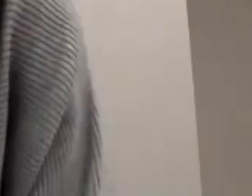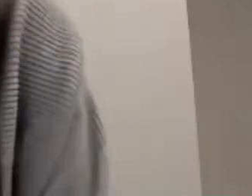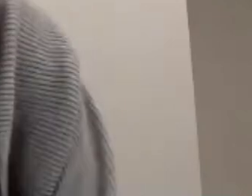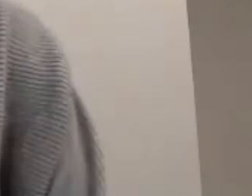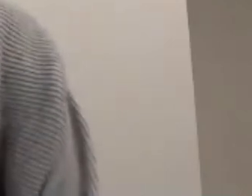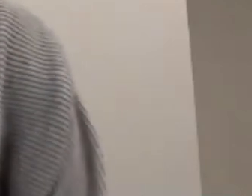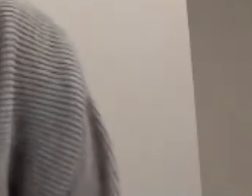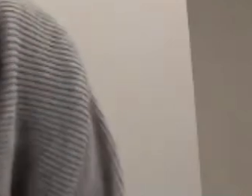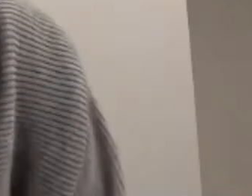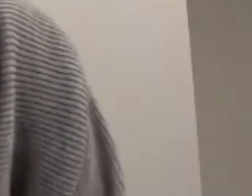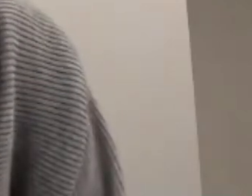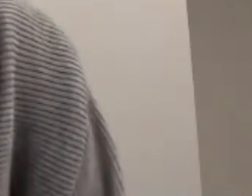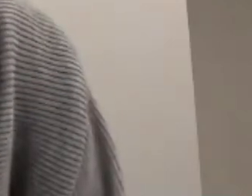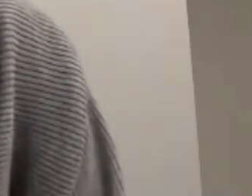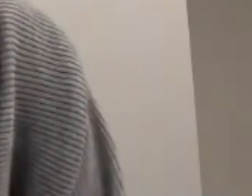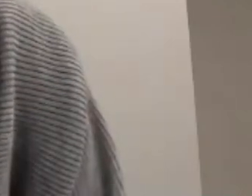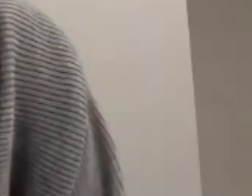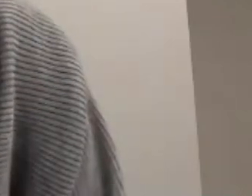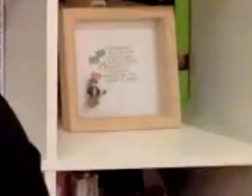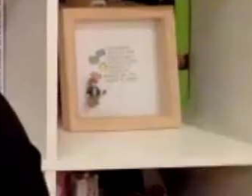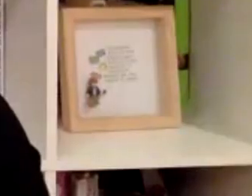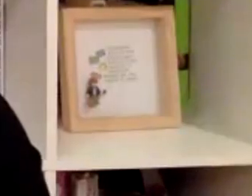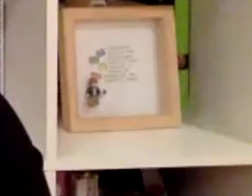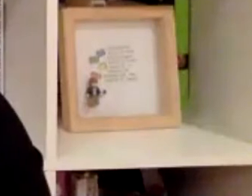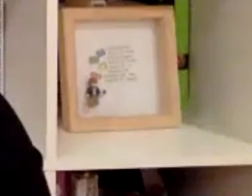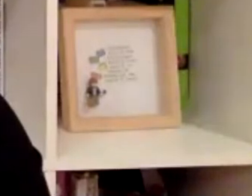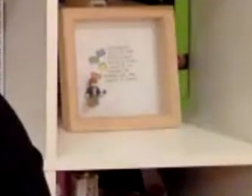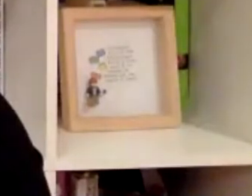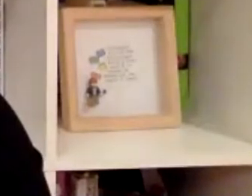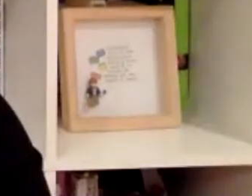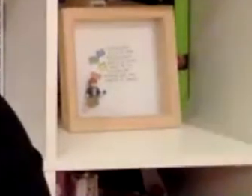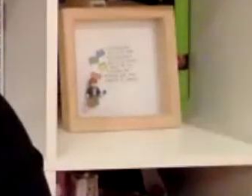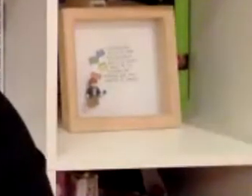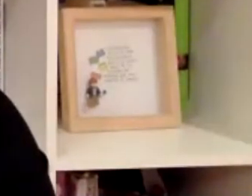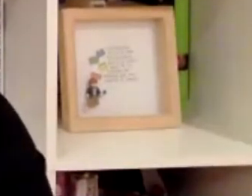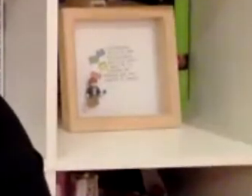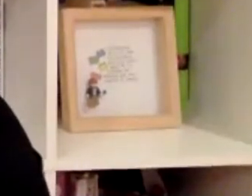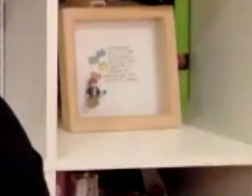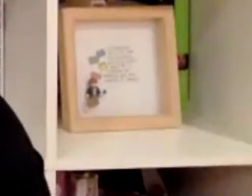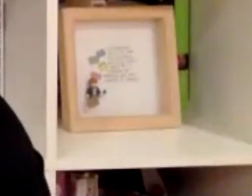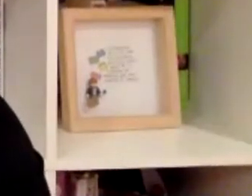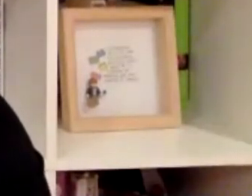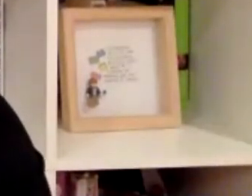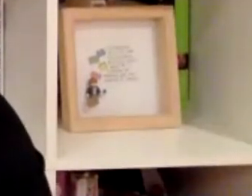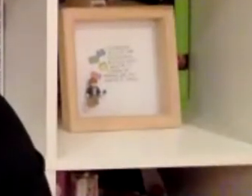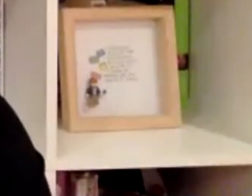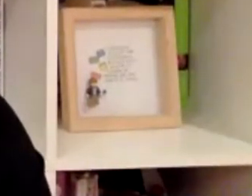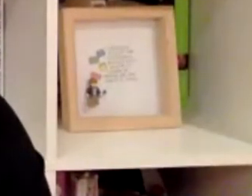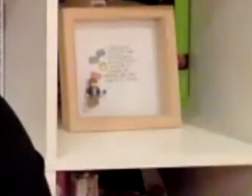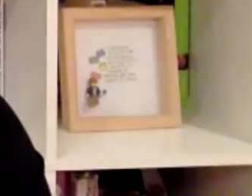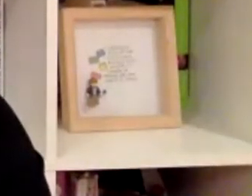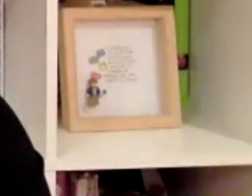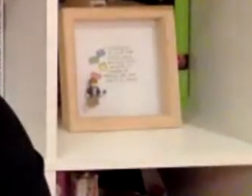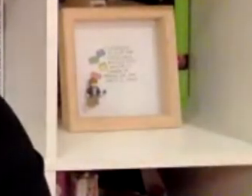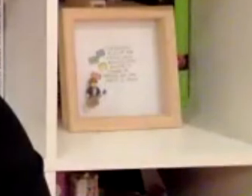the boys okay so the boys have most of their therapy is through school so